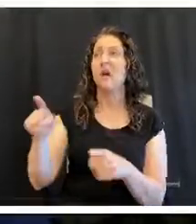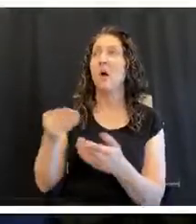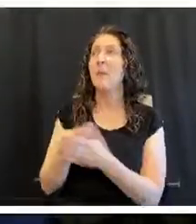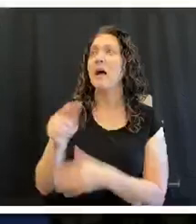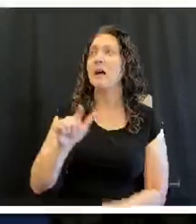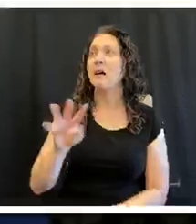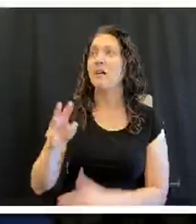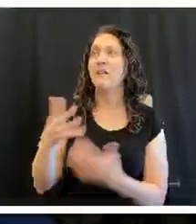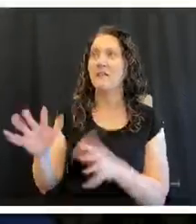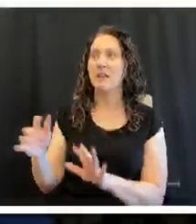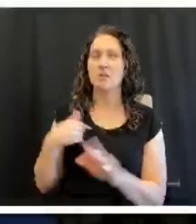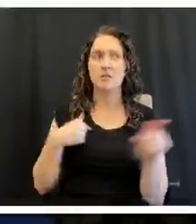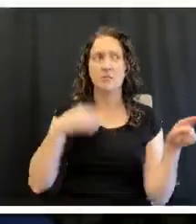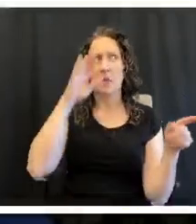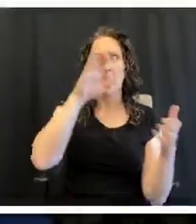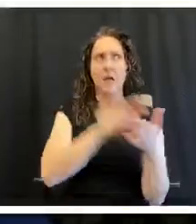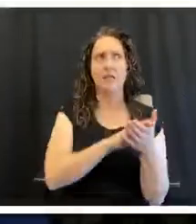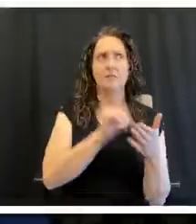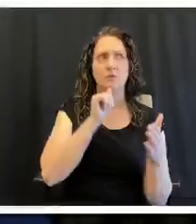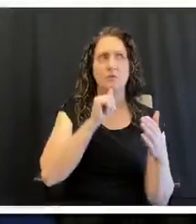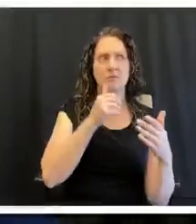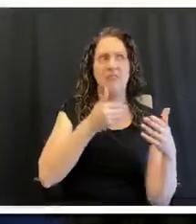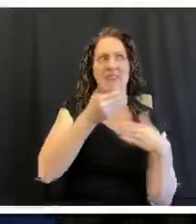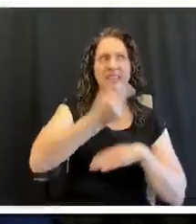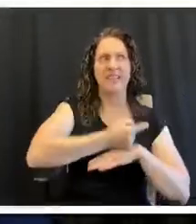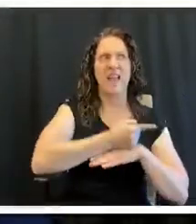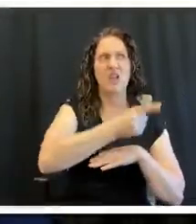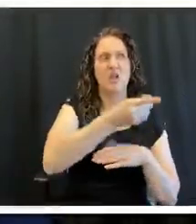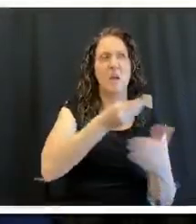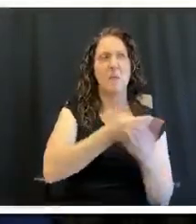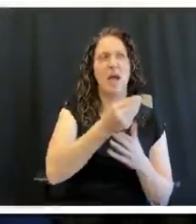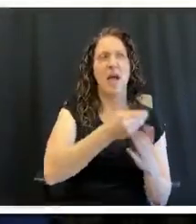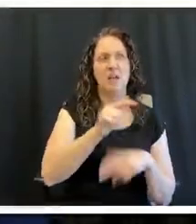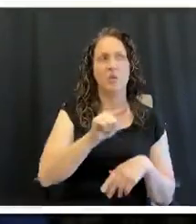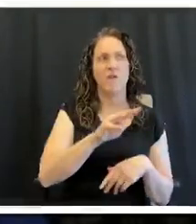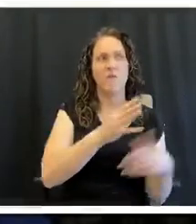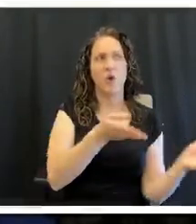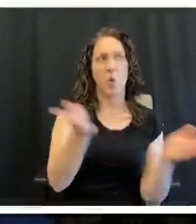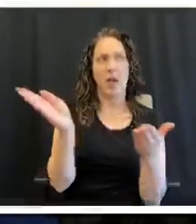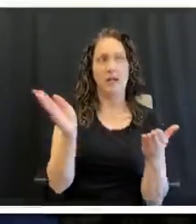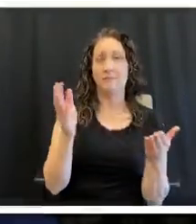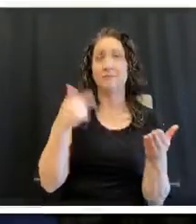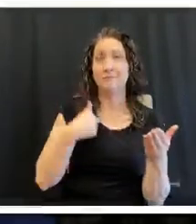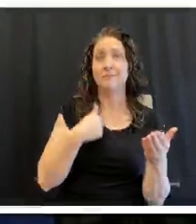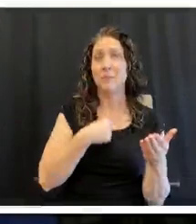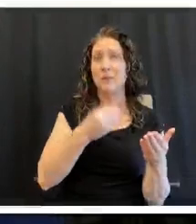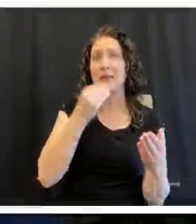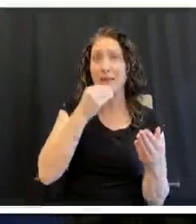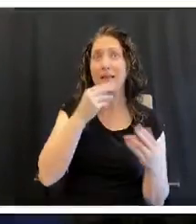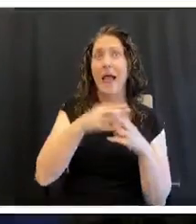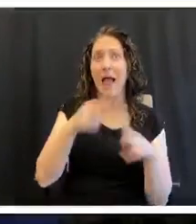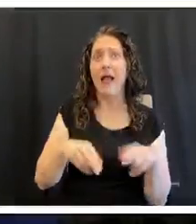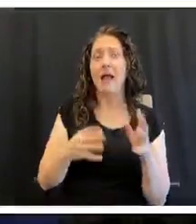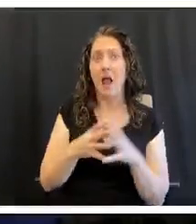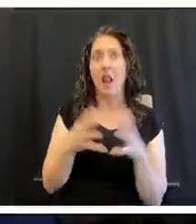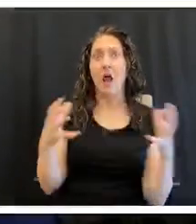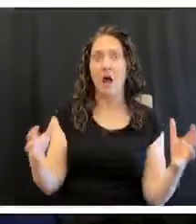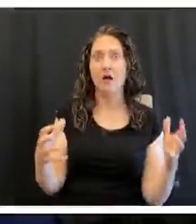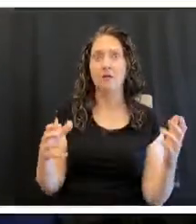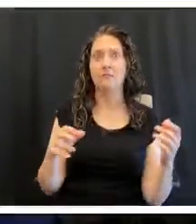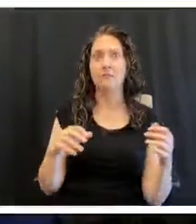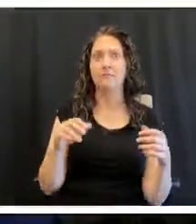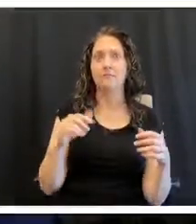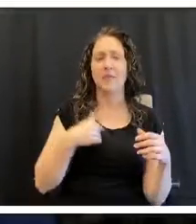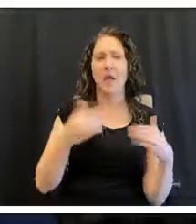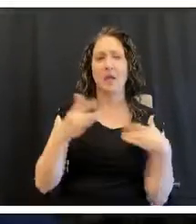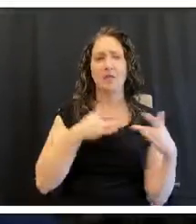then I would send my husband, you know, maybe the next day to get another two dozen. Because we eat a lot of eggs. I was really worried that we were going to run out of eggs like we ran out of toilet paper.